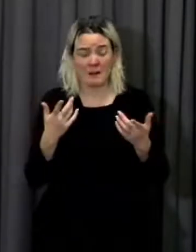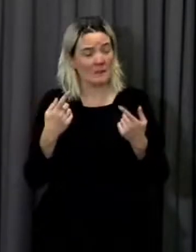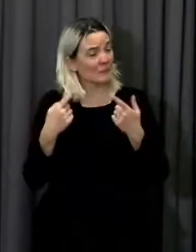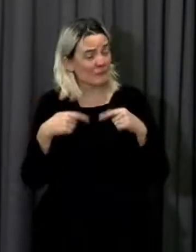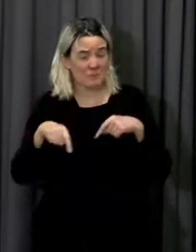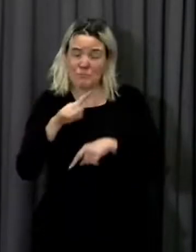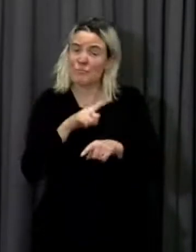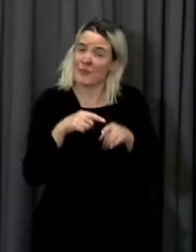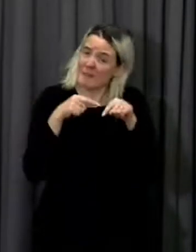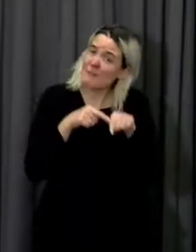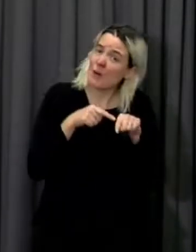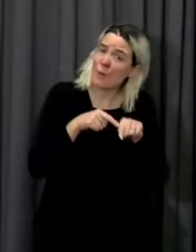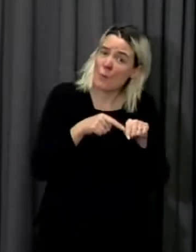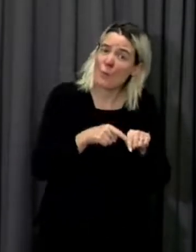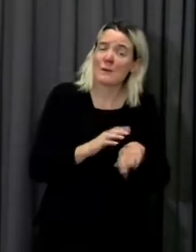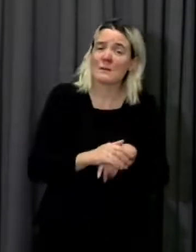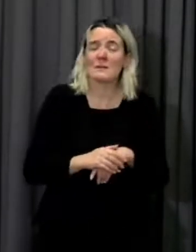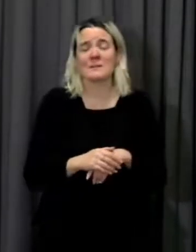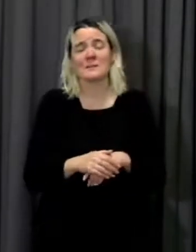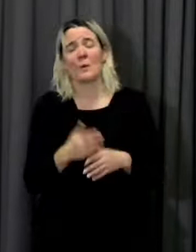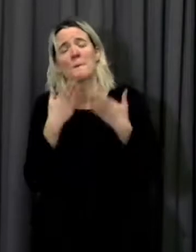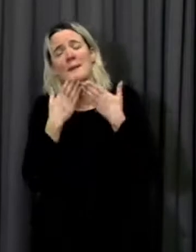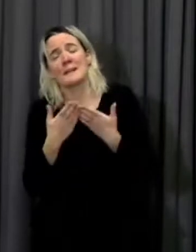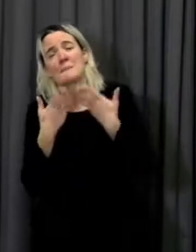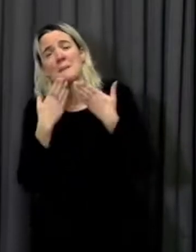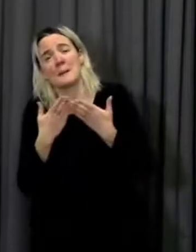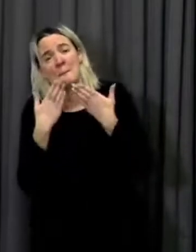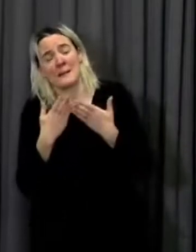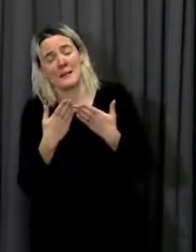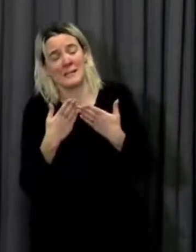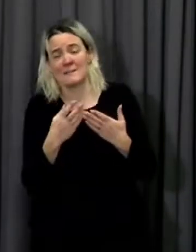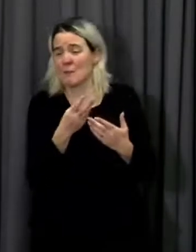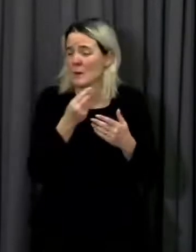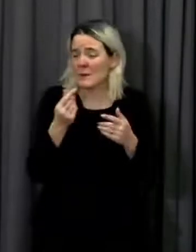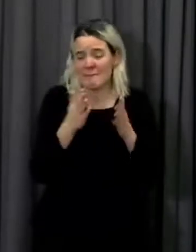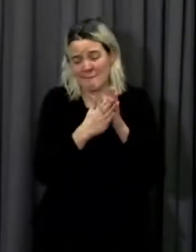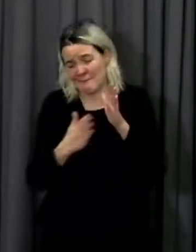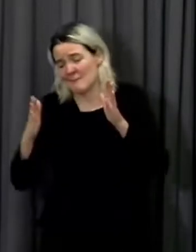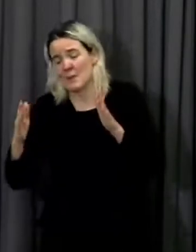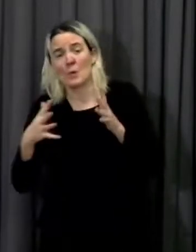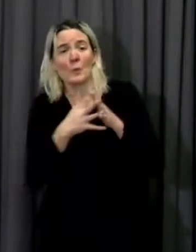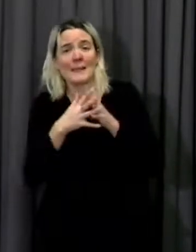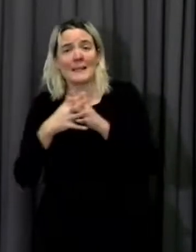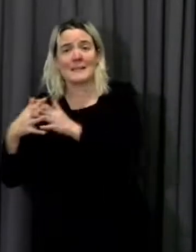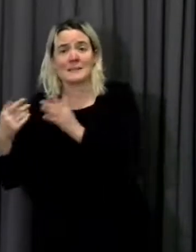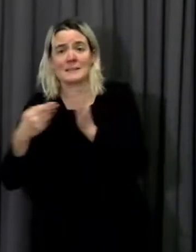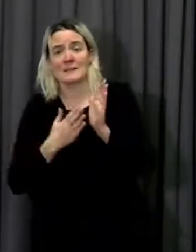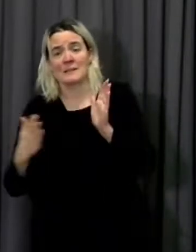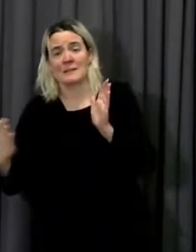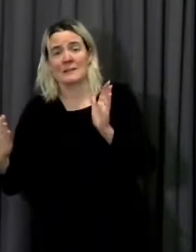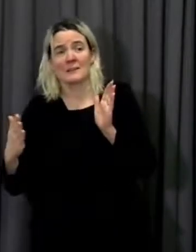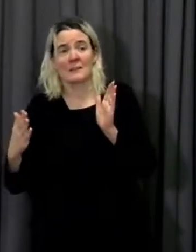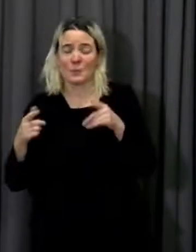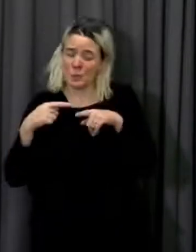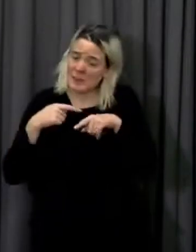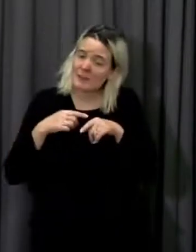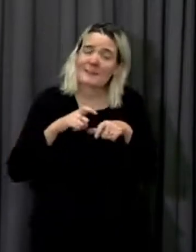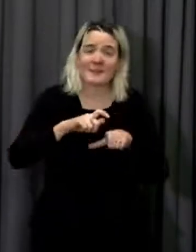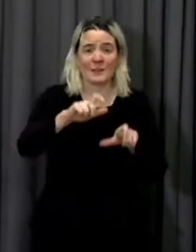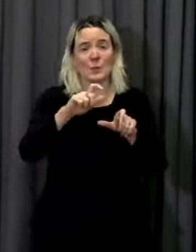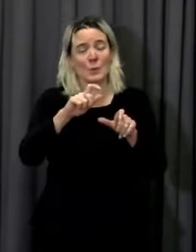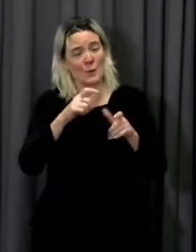and I would plead with you please just for the next few weeks to stay with us to respect those rules